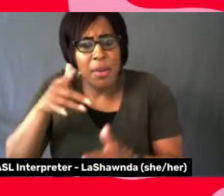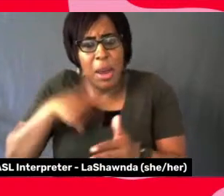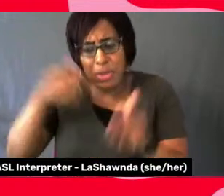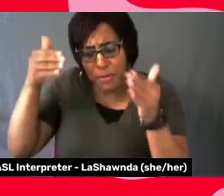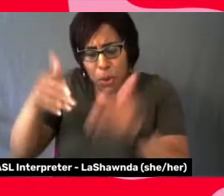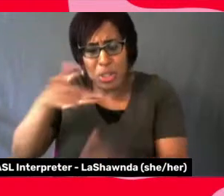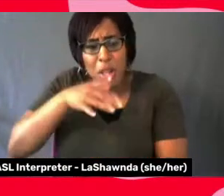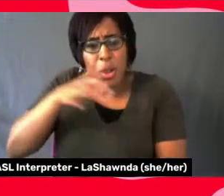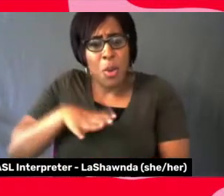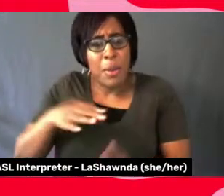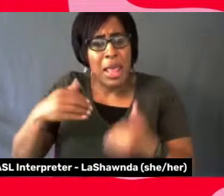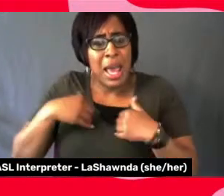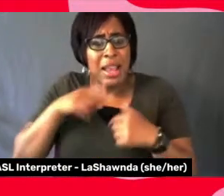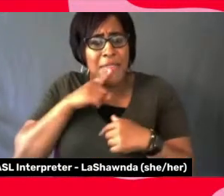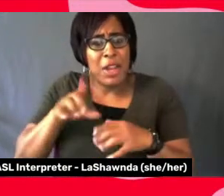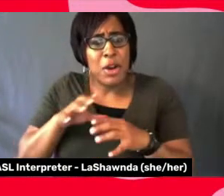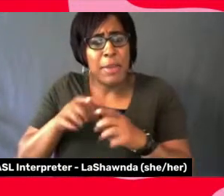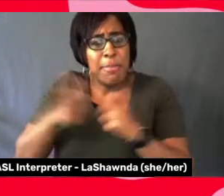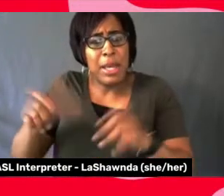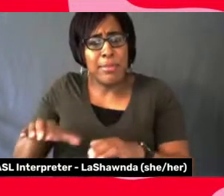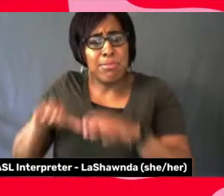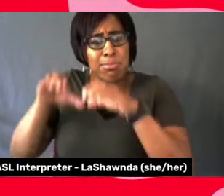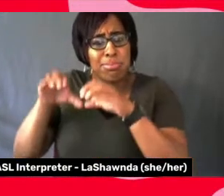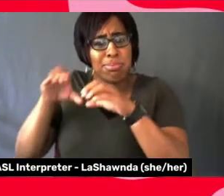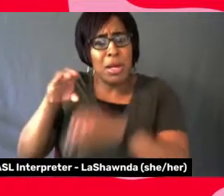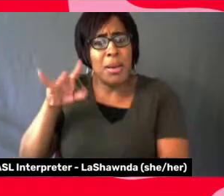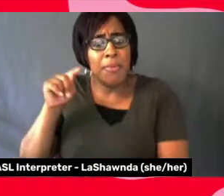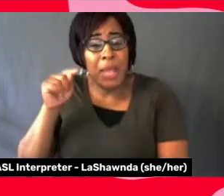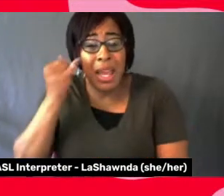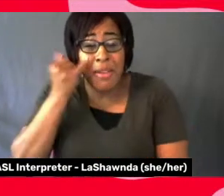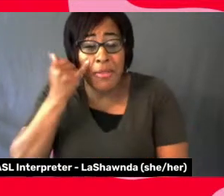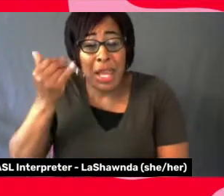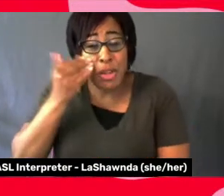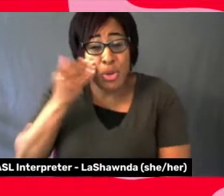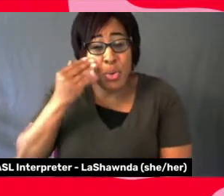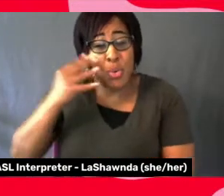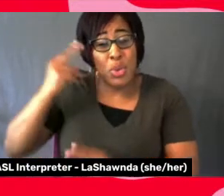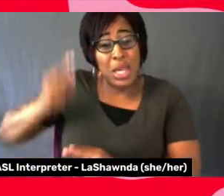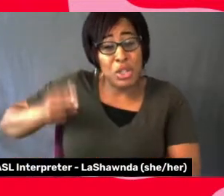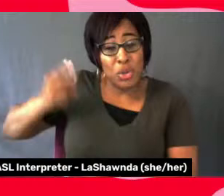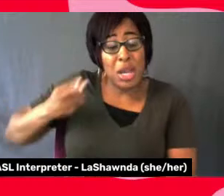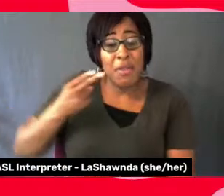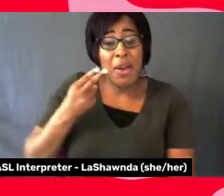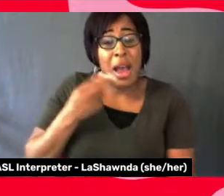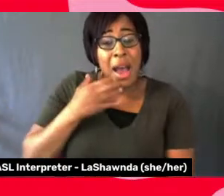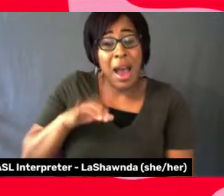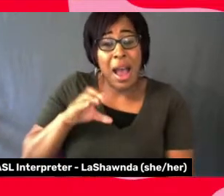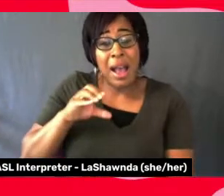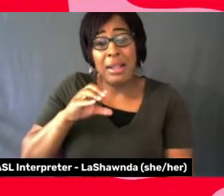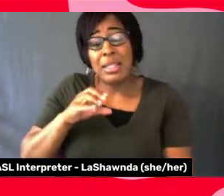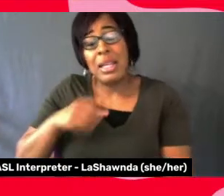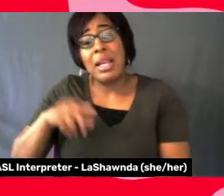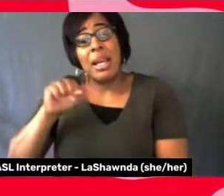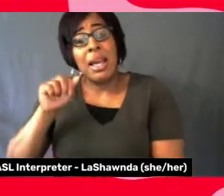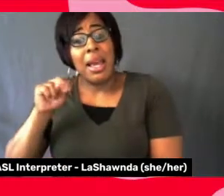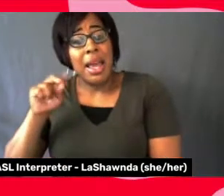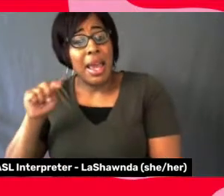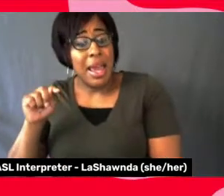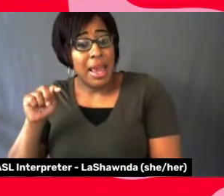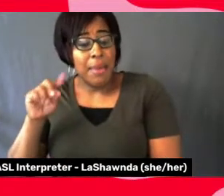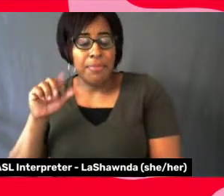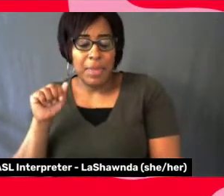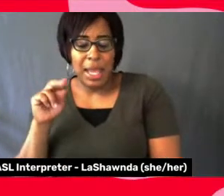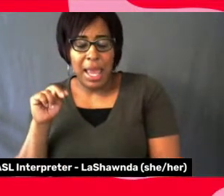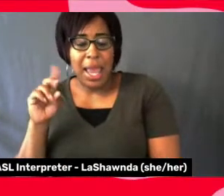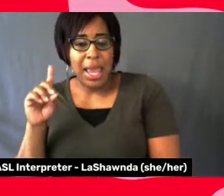if they knew about the history of the Hot and Tot and the Hot and Tot Venus, then they would have had a different sense. And I